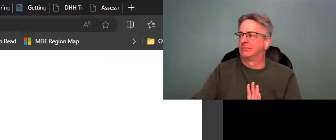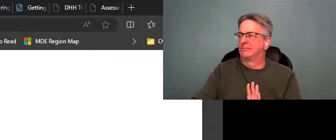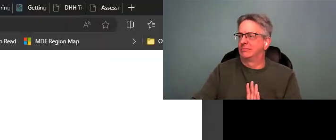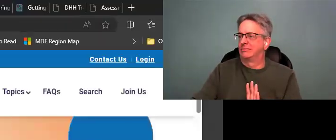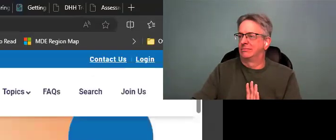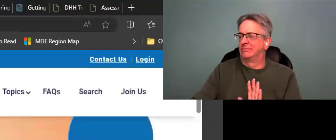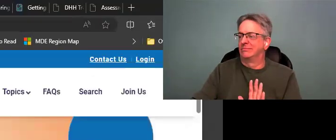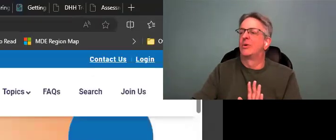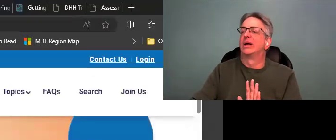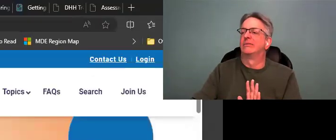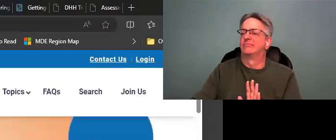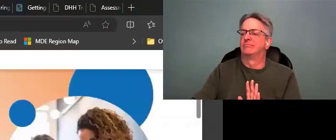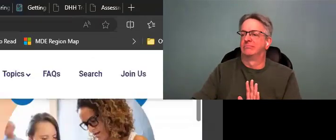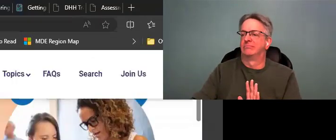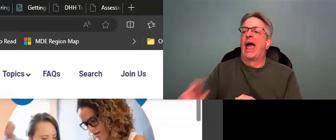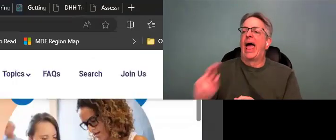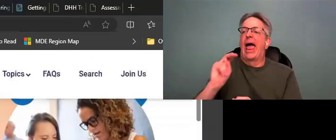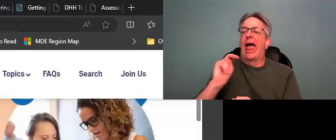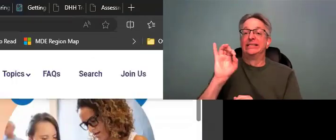And then, okay.